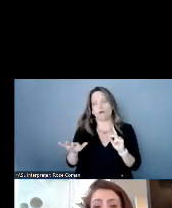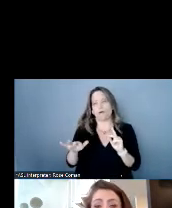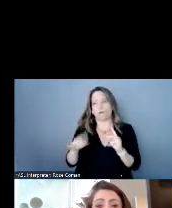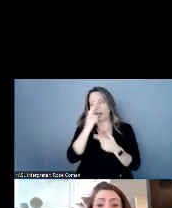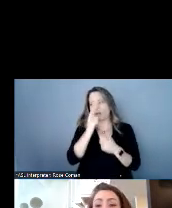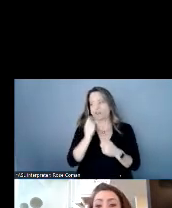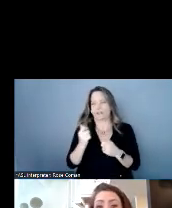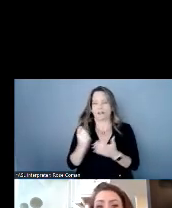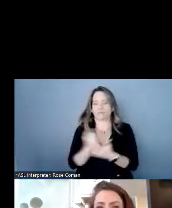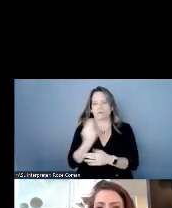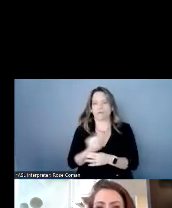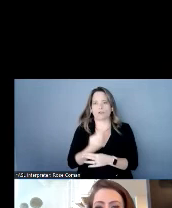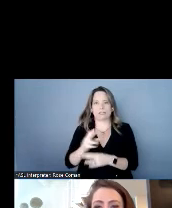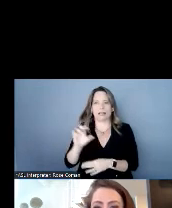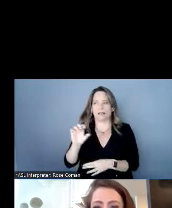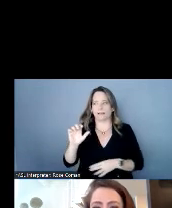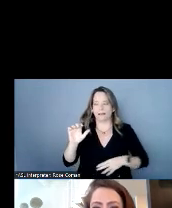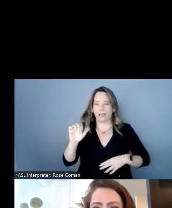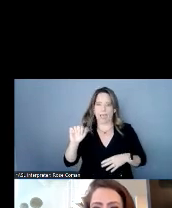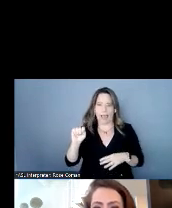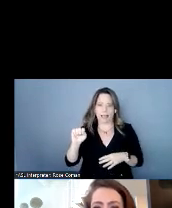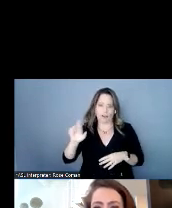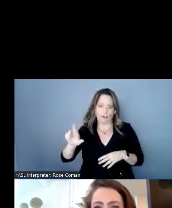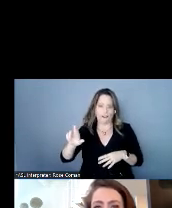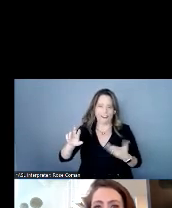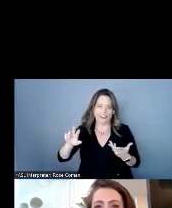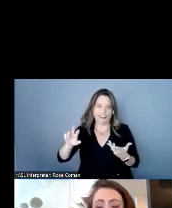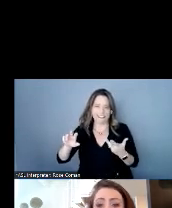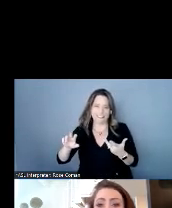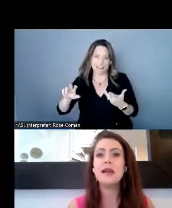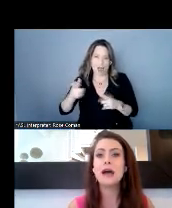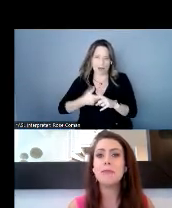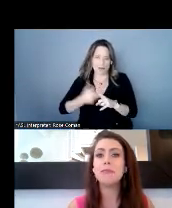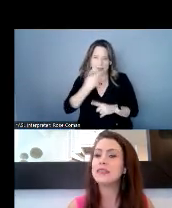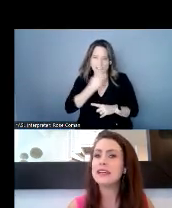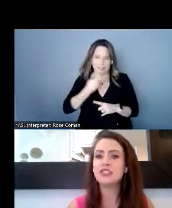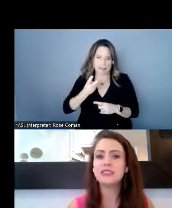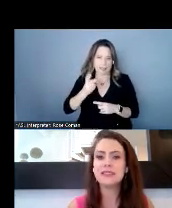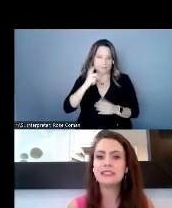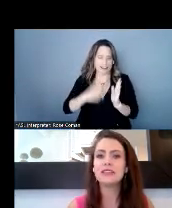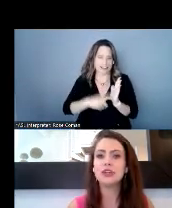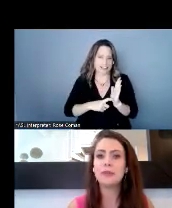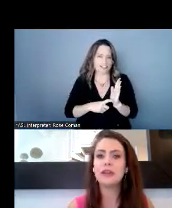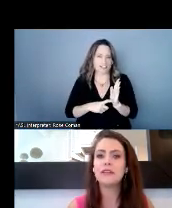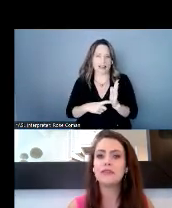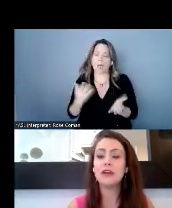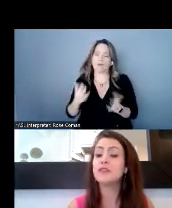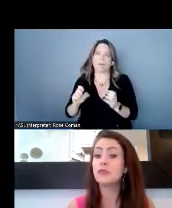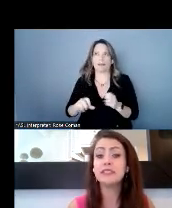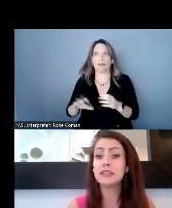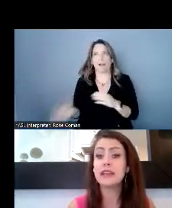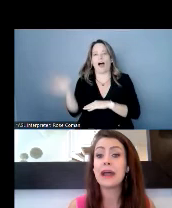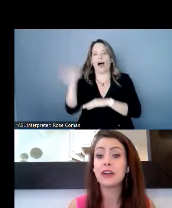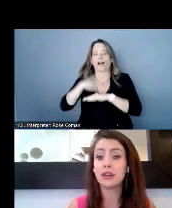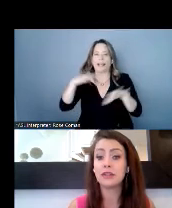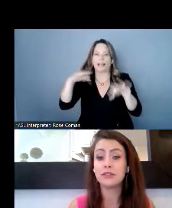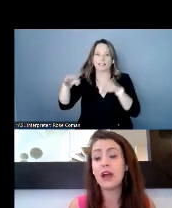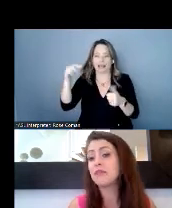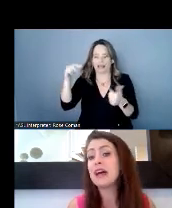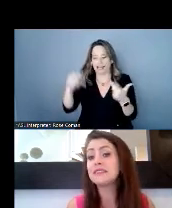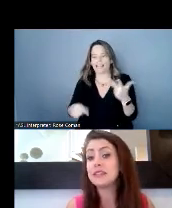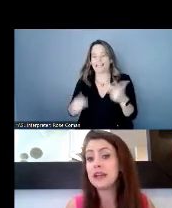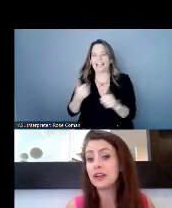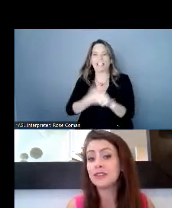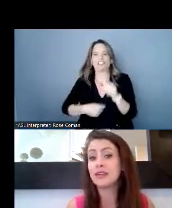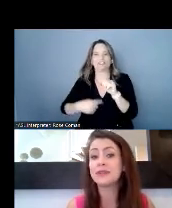recognition i i could probably be here all day if i touched on every single one um but that's just that's a little bit of of the reasoning that i heard